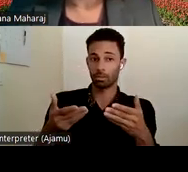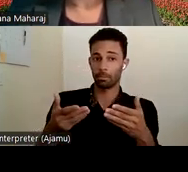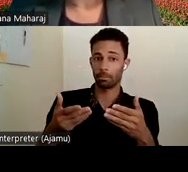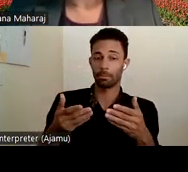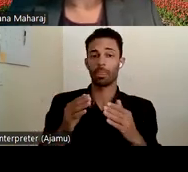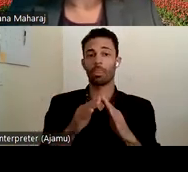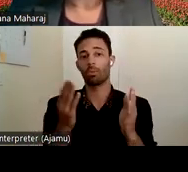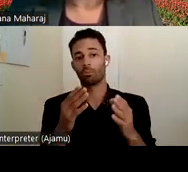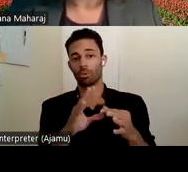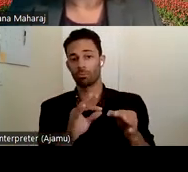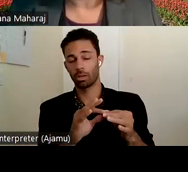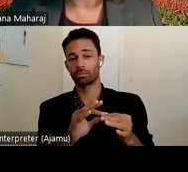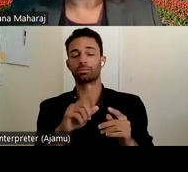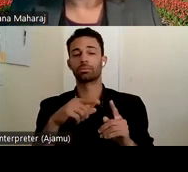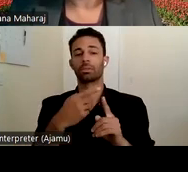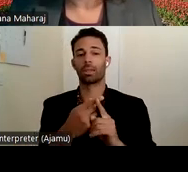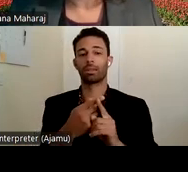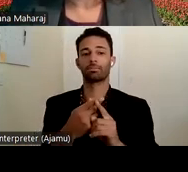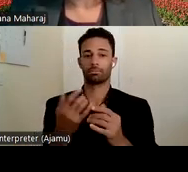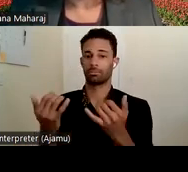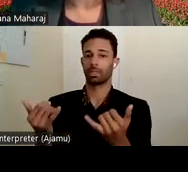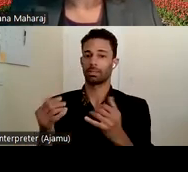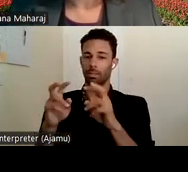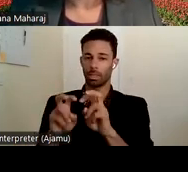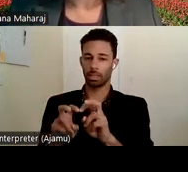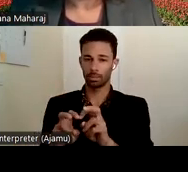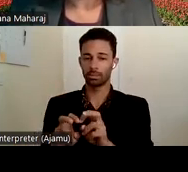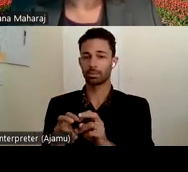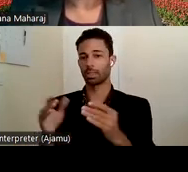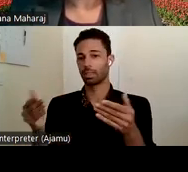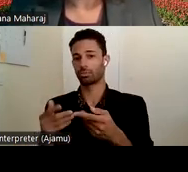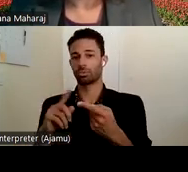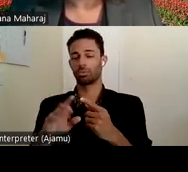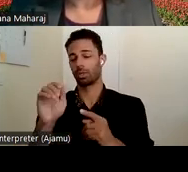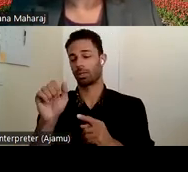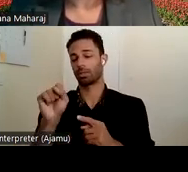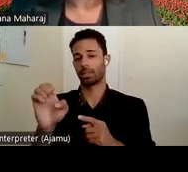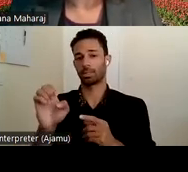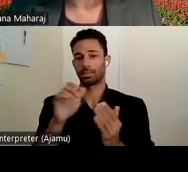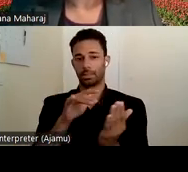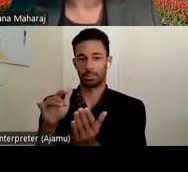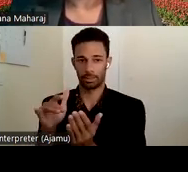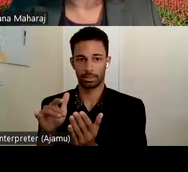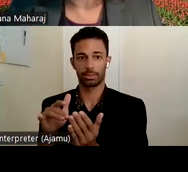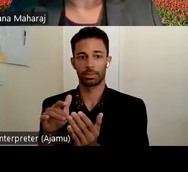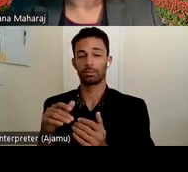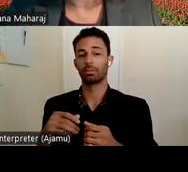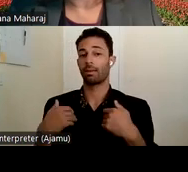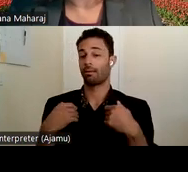landscape analysis and introduction to case studies. We have three case studies. The first one